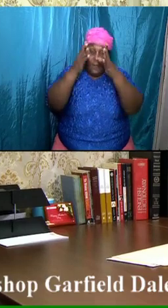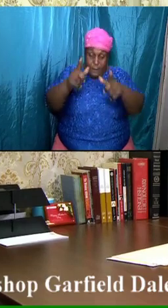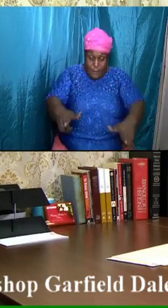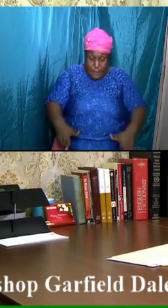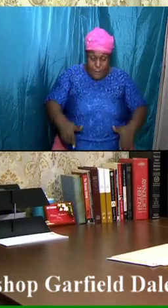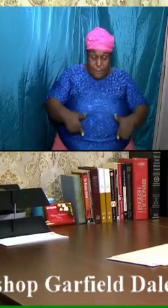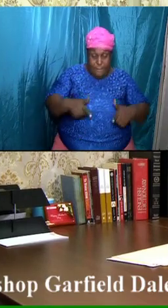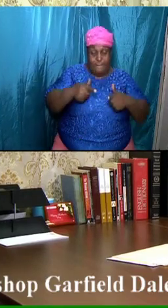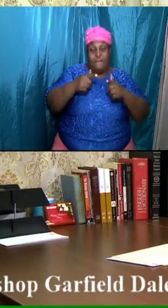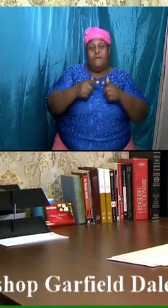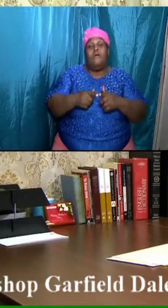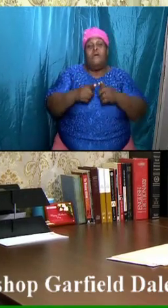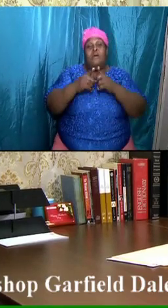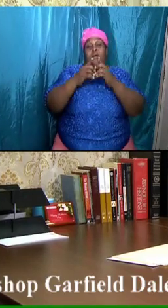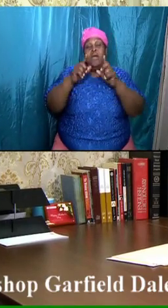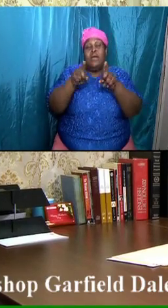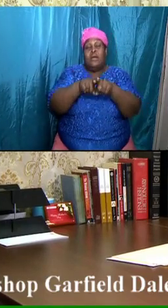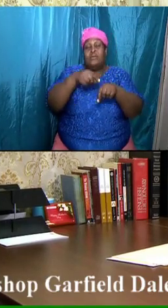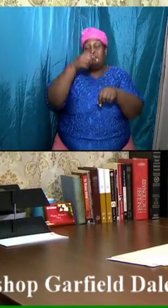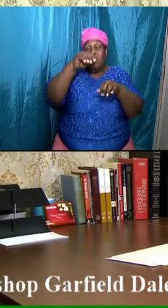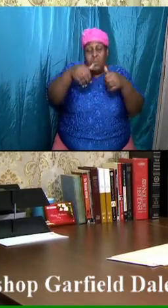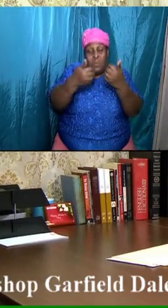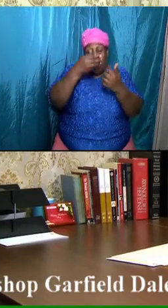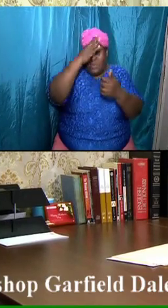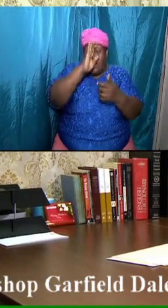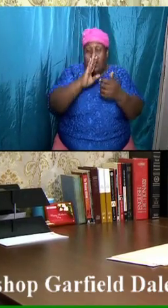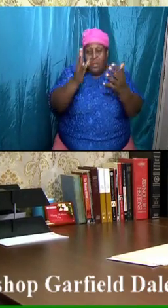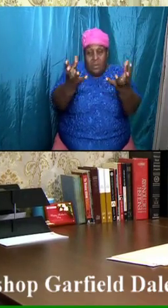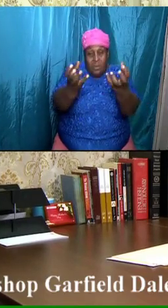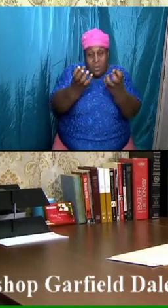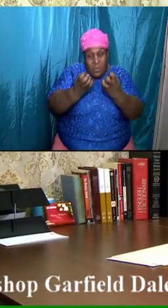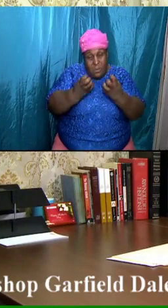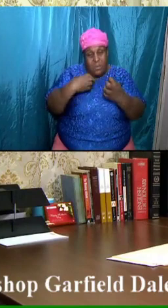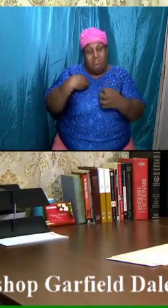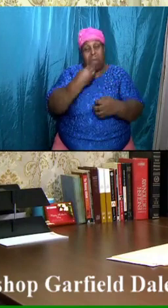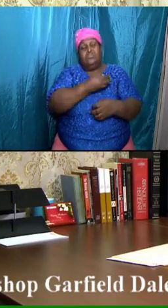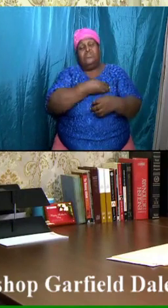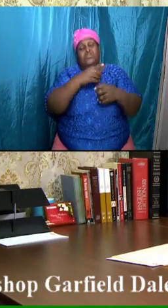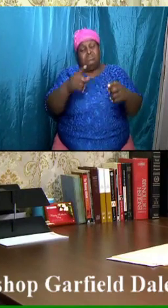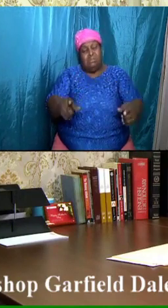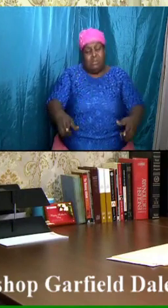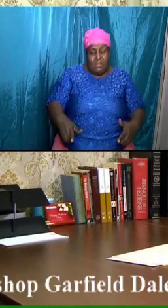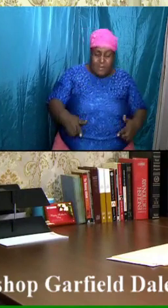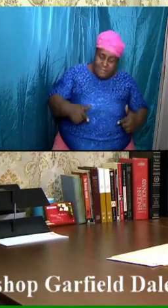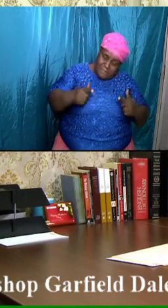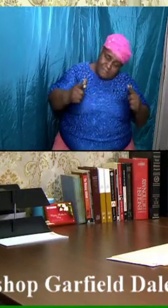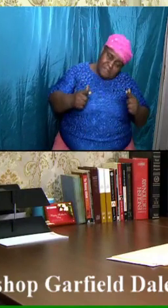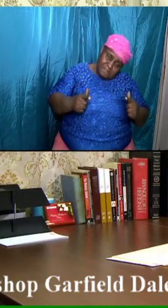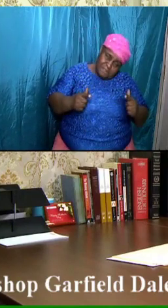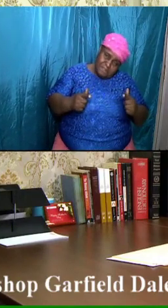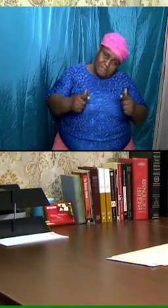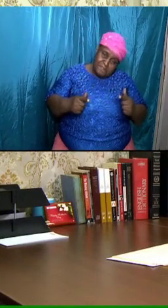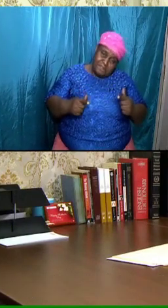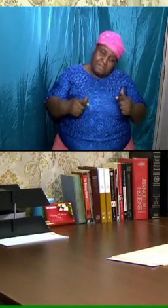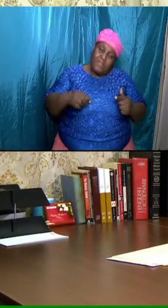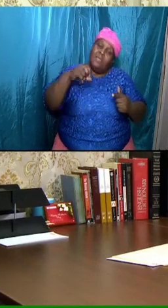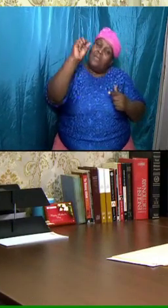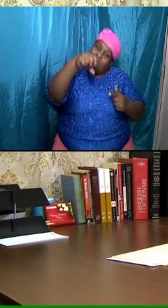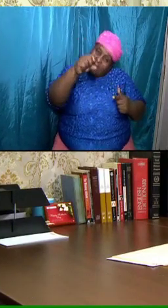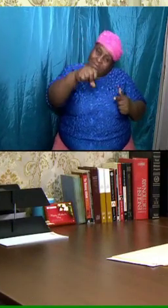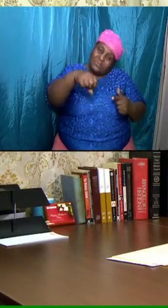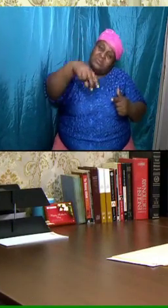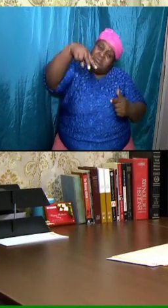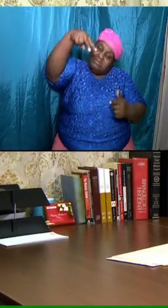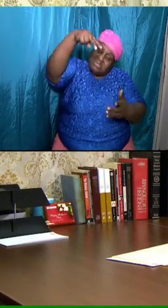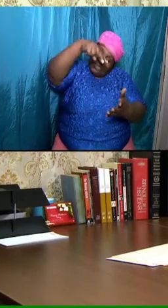very important. And so, yes, we are going to stand before Him